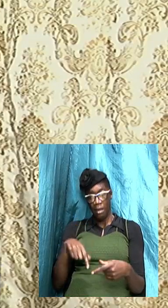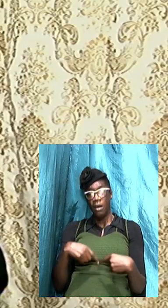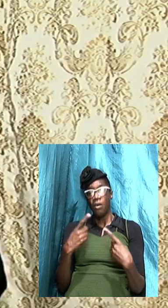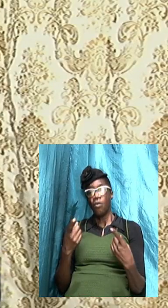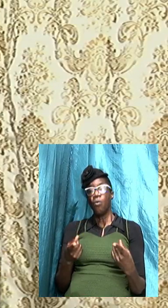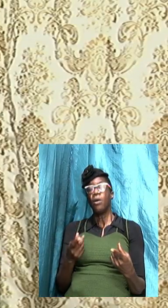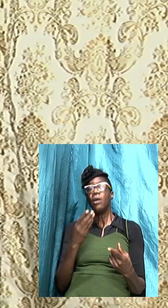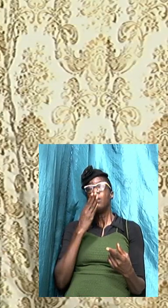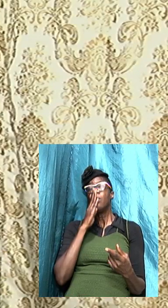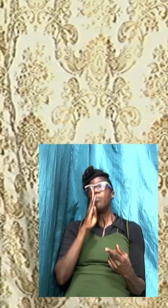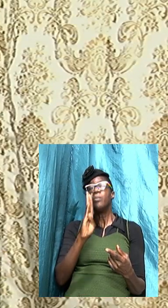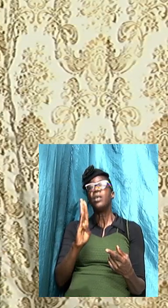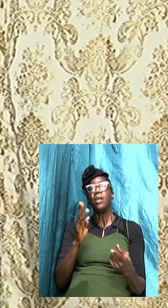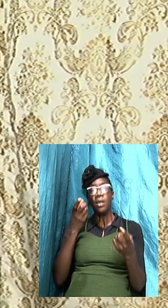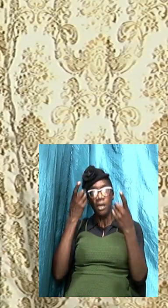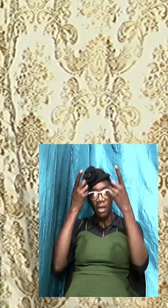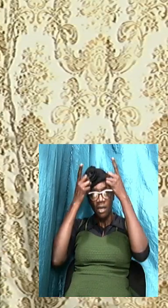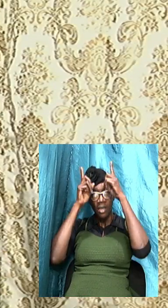the doctrine